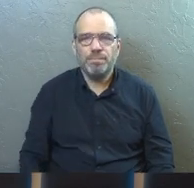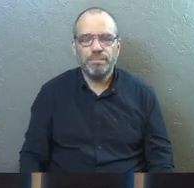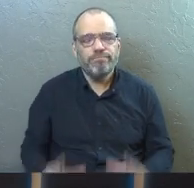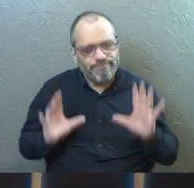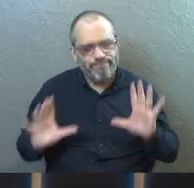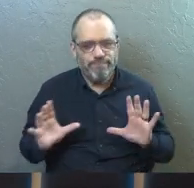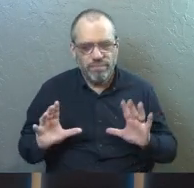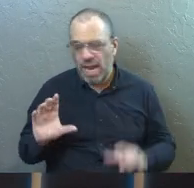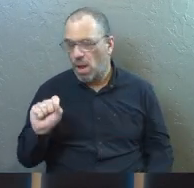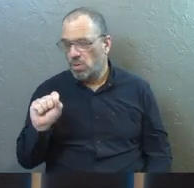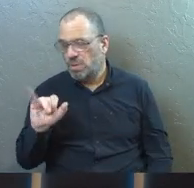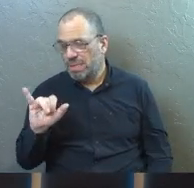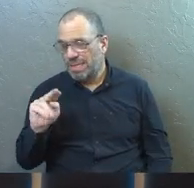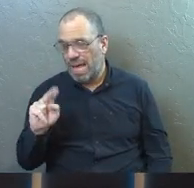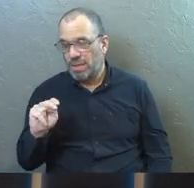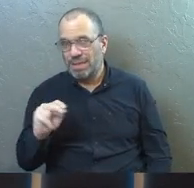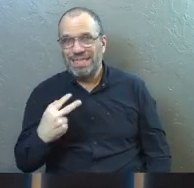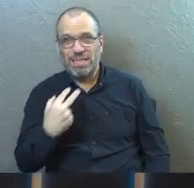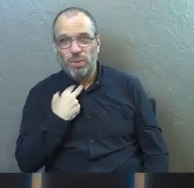But this is where Simon was stuck.